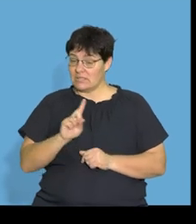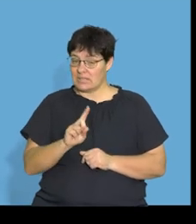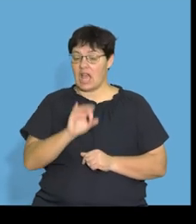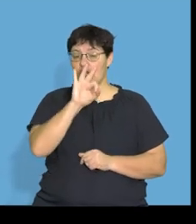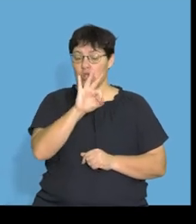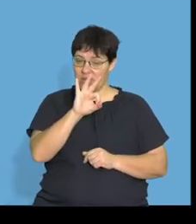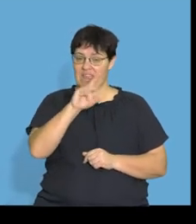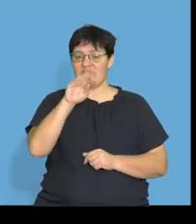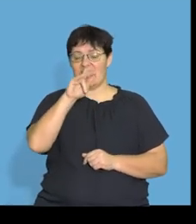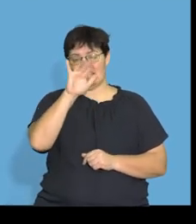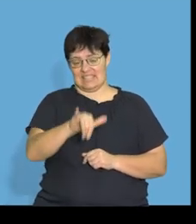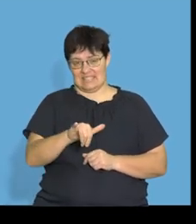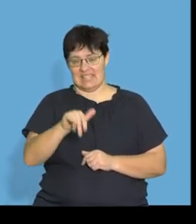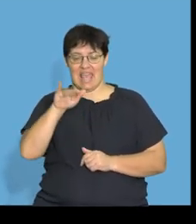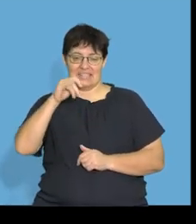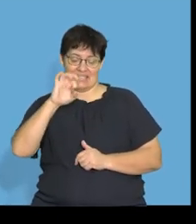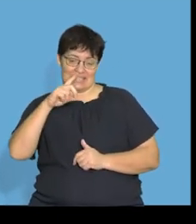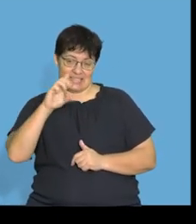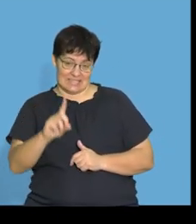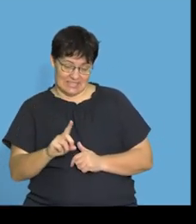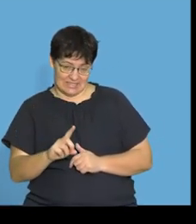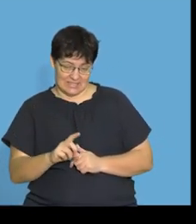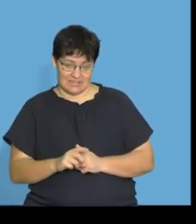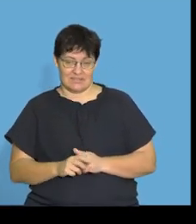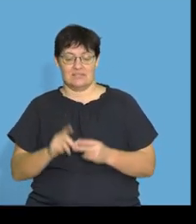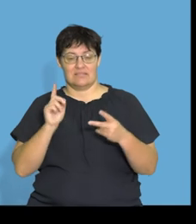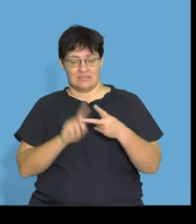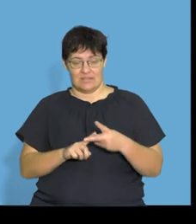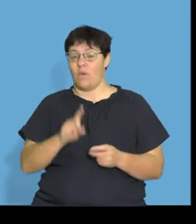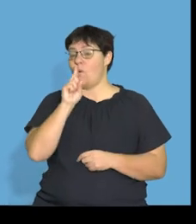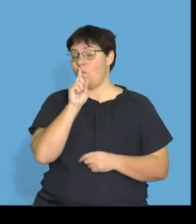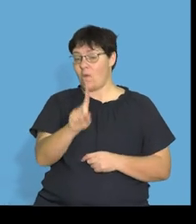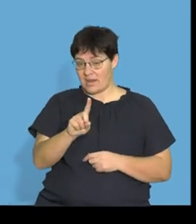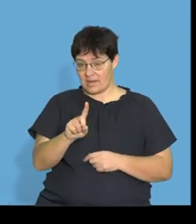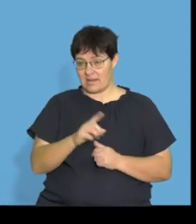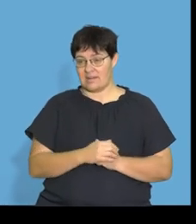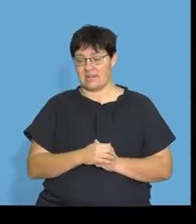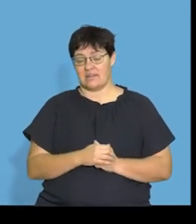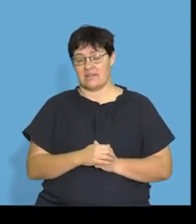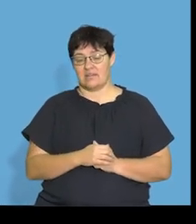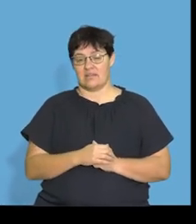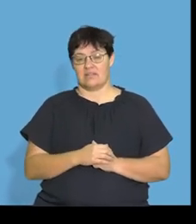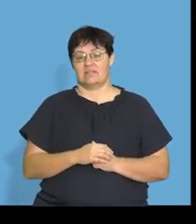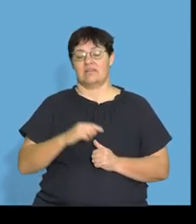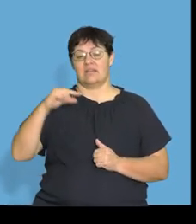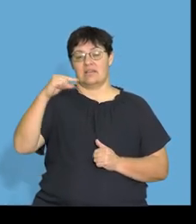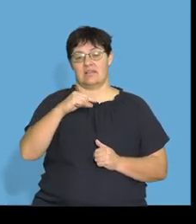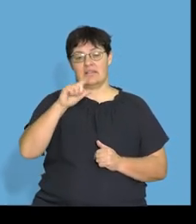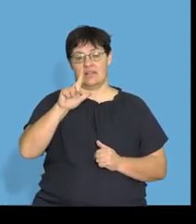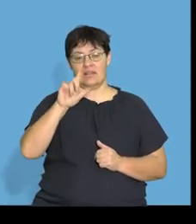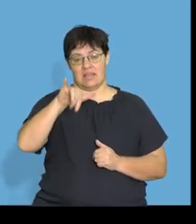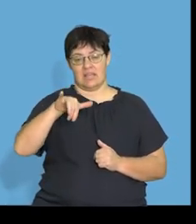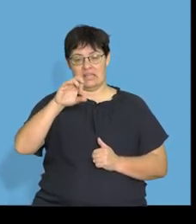the three fatty acids, right? Remember the little pigs and the one